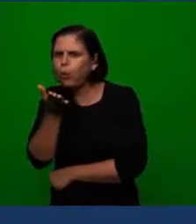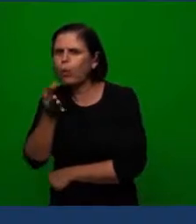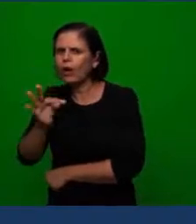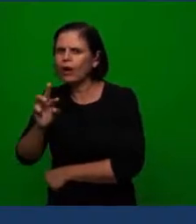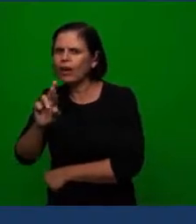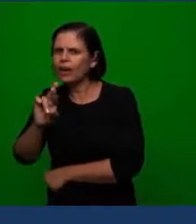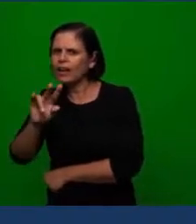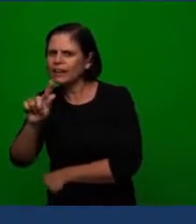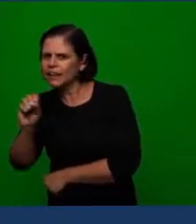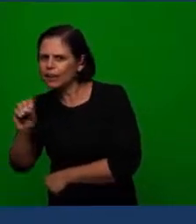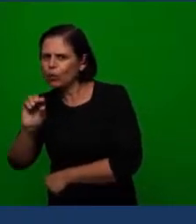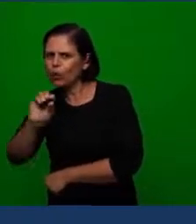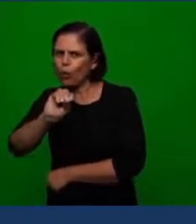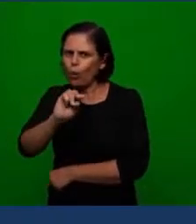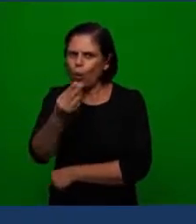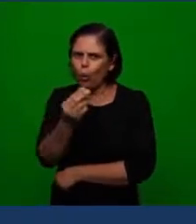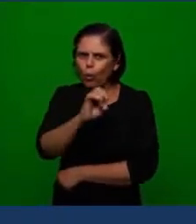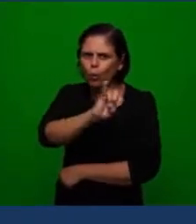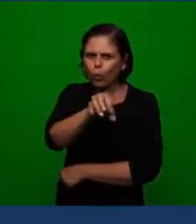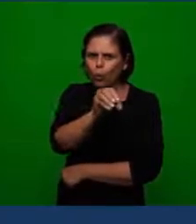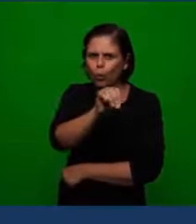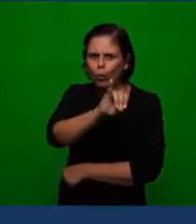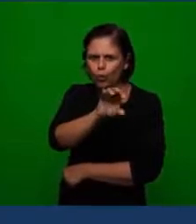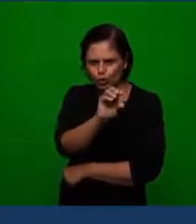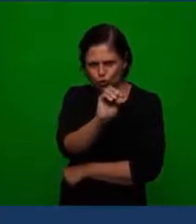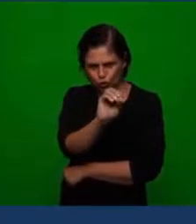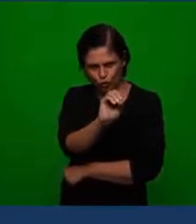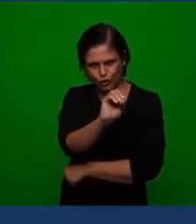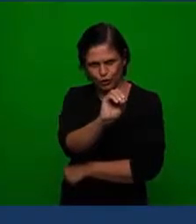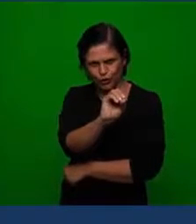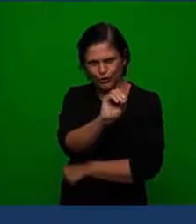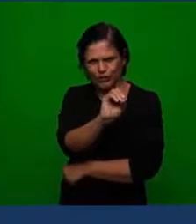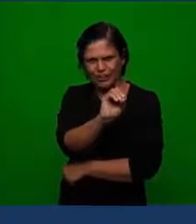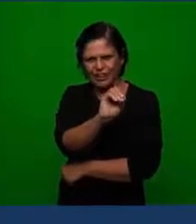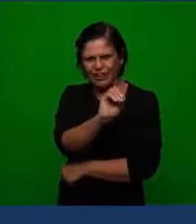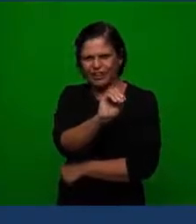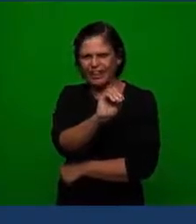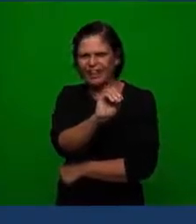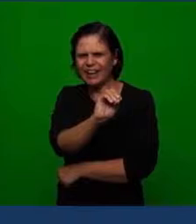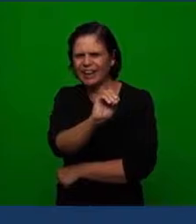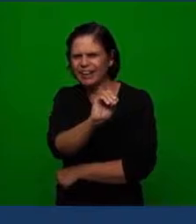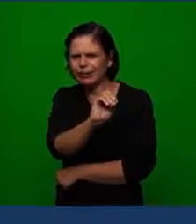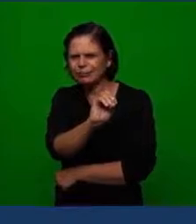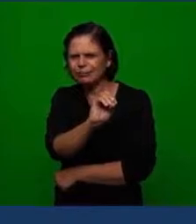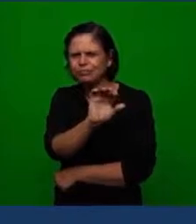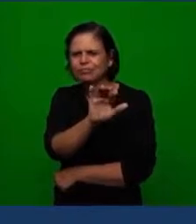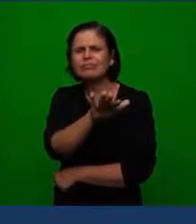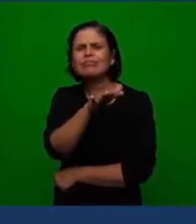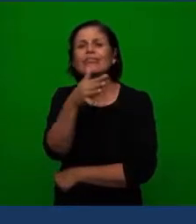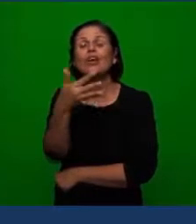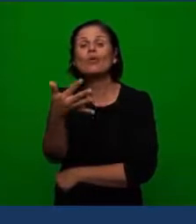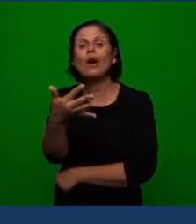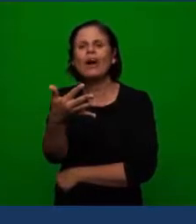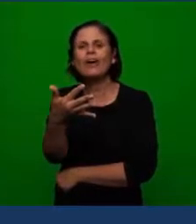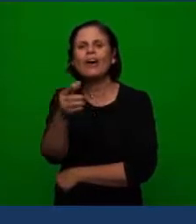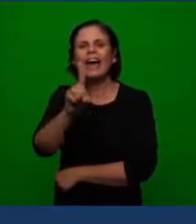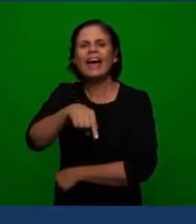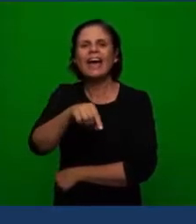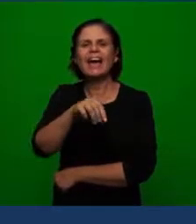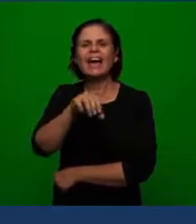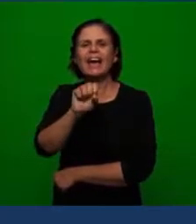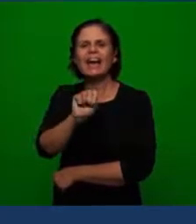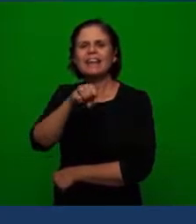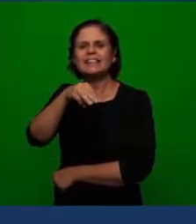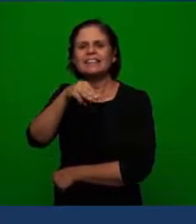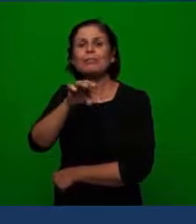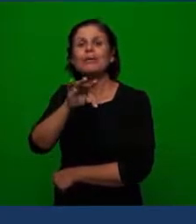bread all the bread that watched and still watch the Sunday school have the answer